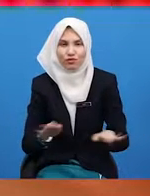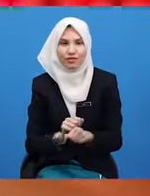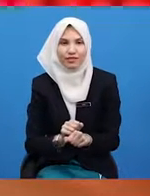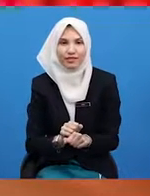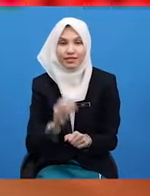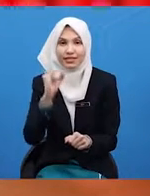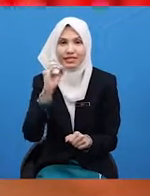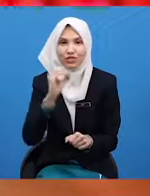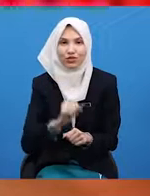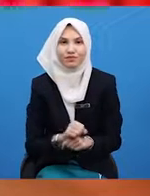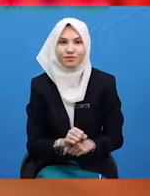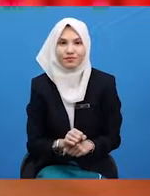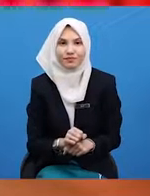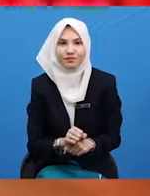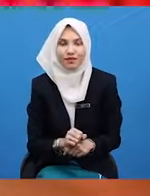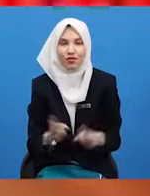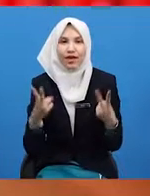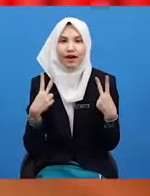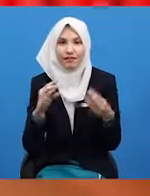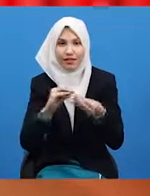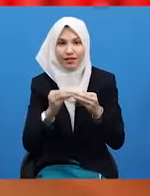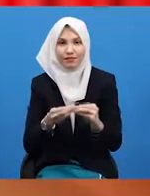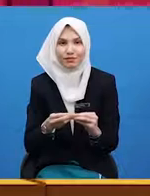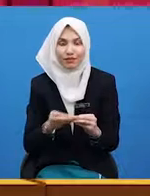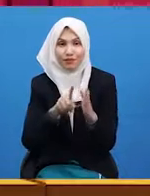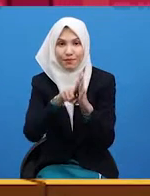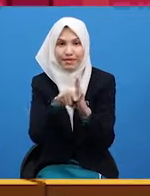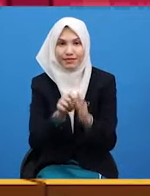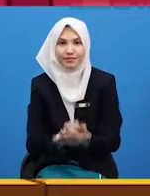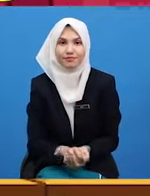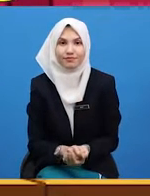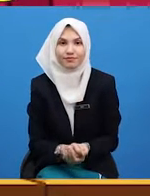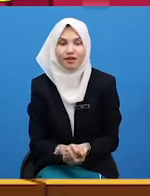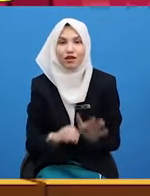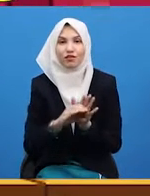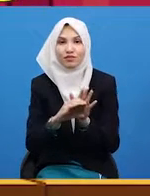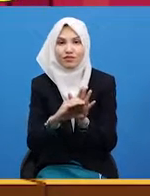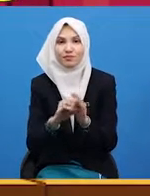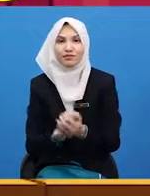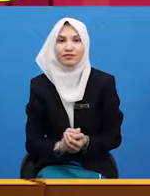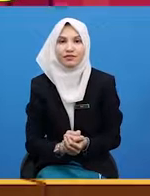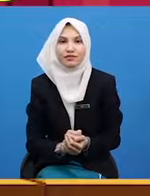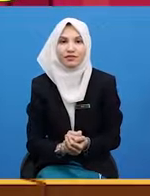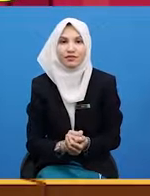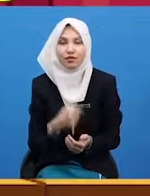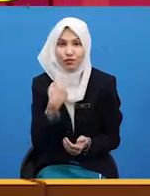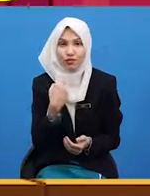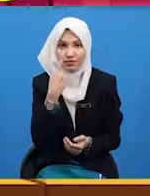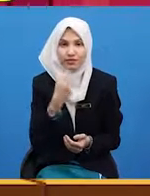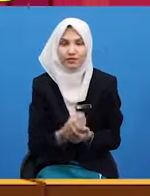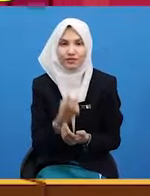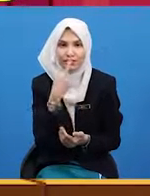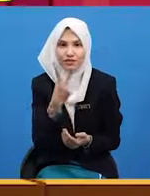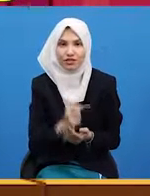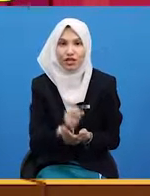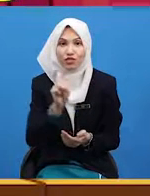zero when we have the number of the minute. For example, when we see two